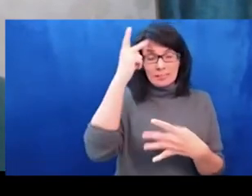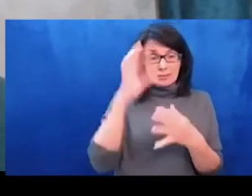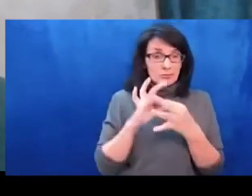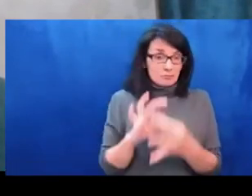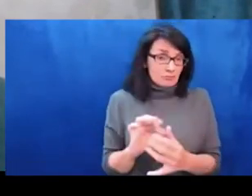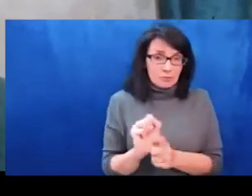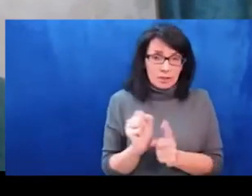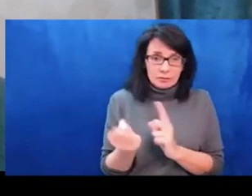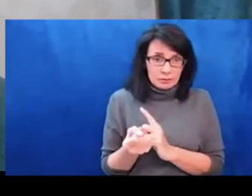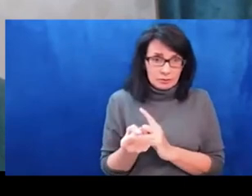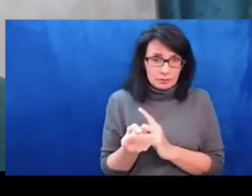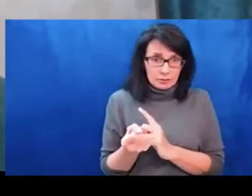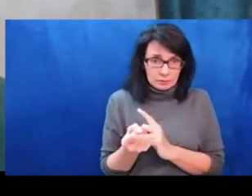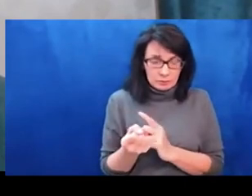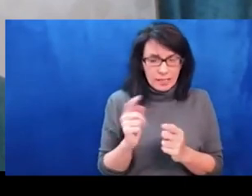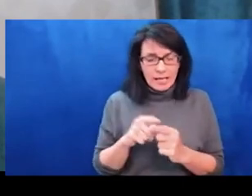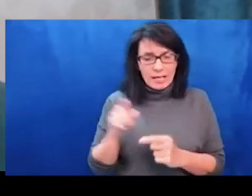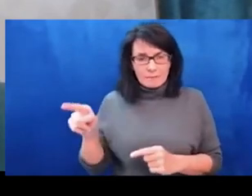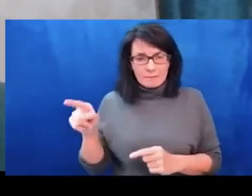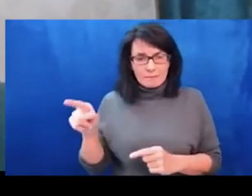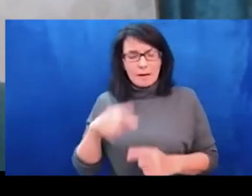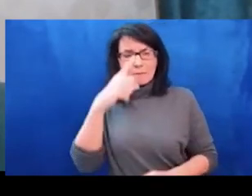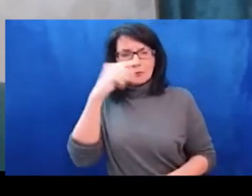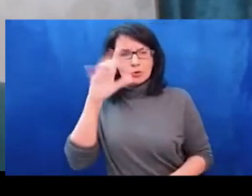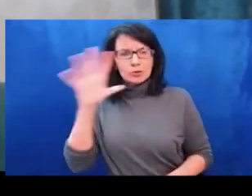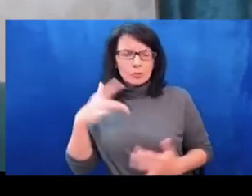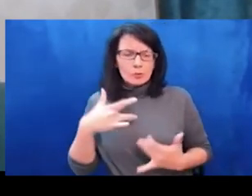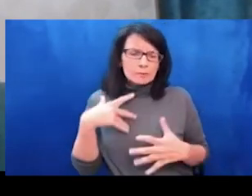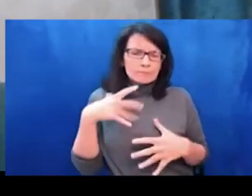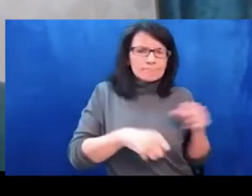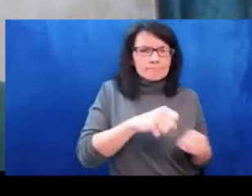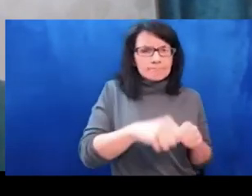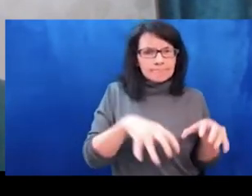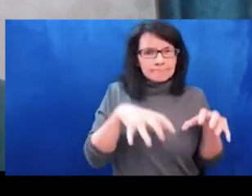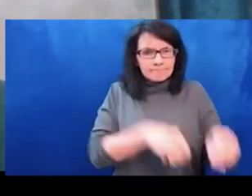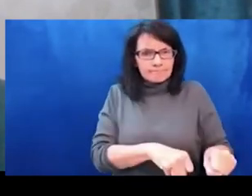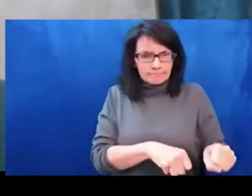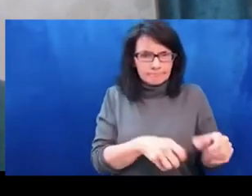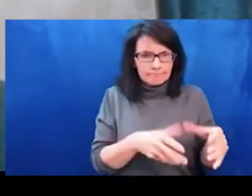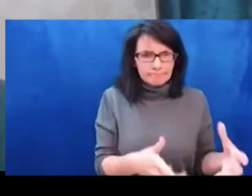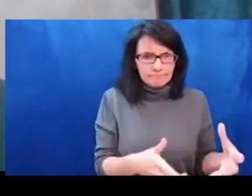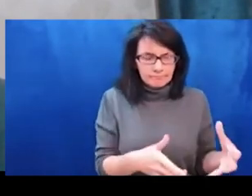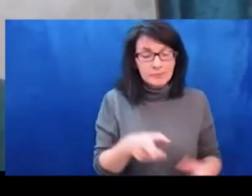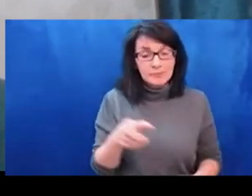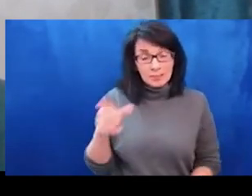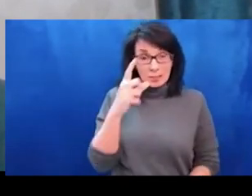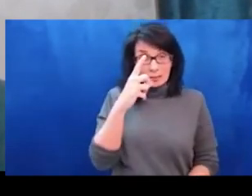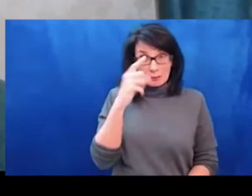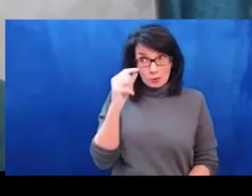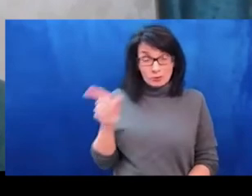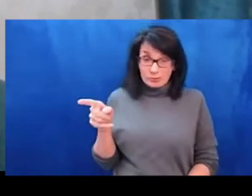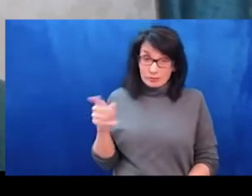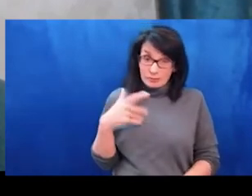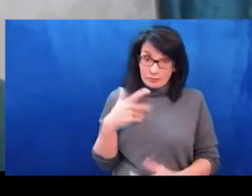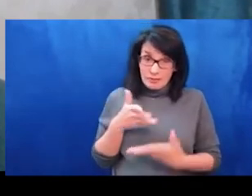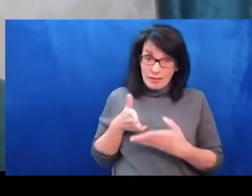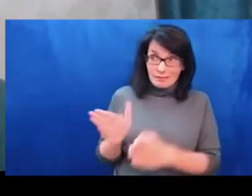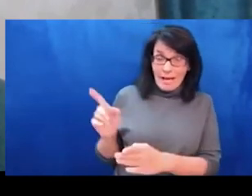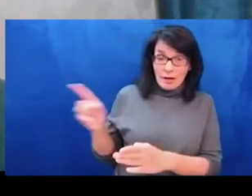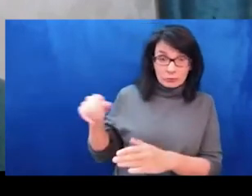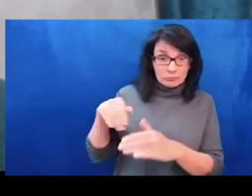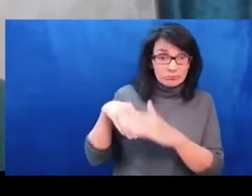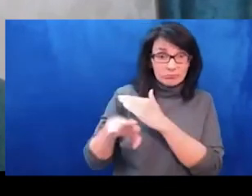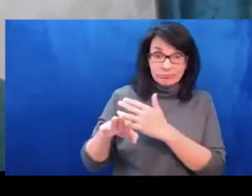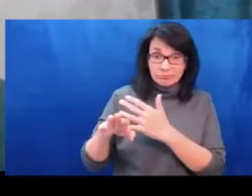So what are the links between the Russian military intervention in Syria that started in 2015 and the Russian